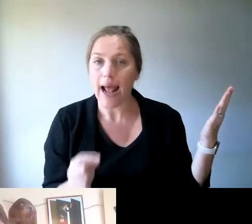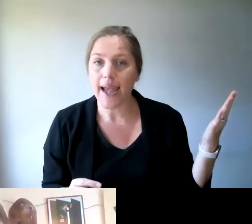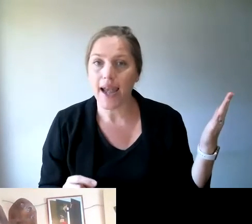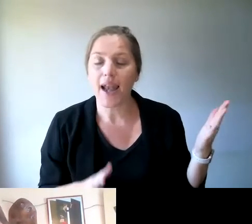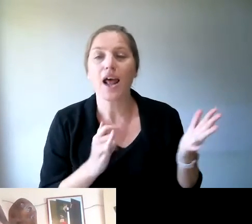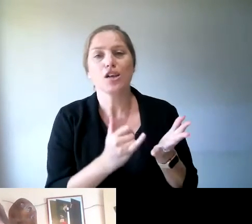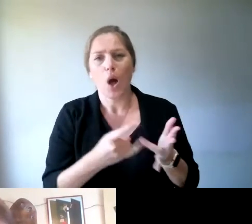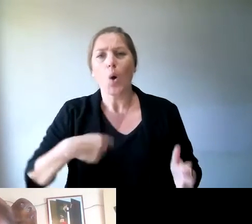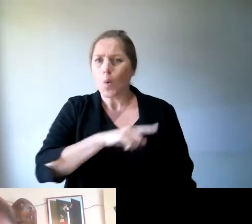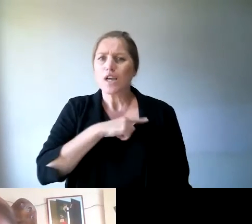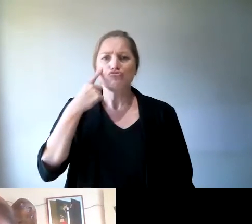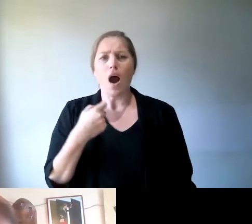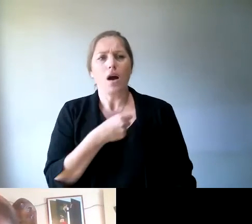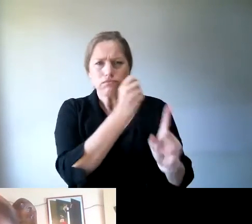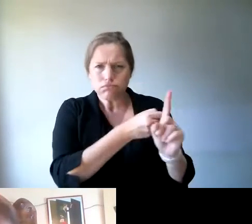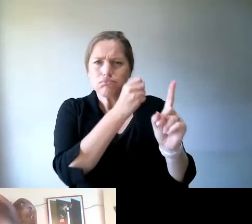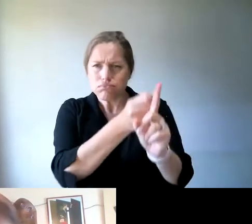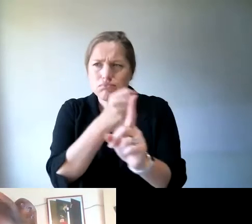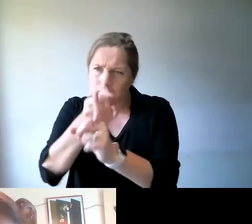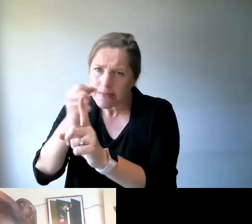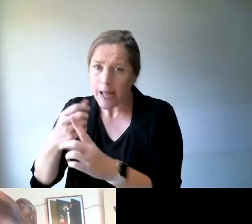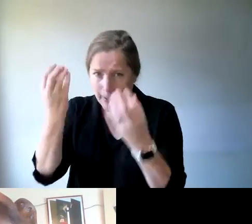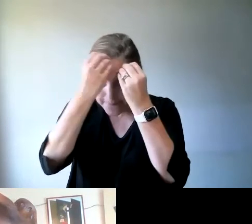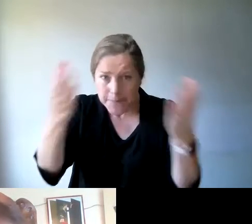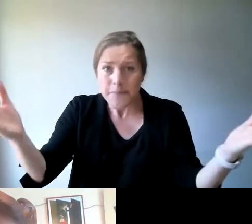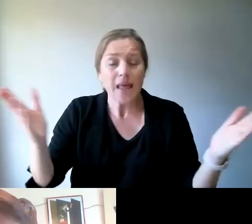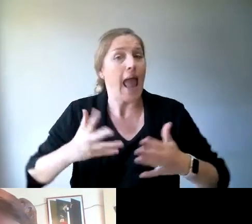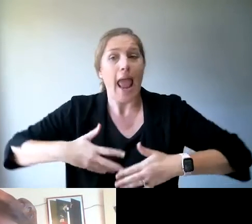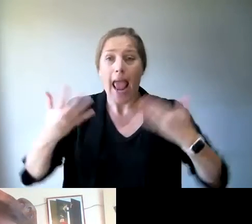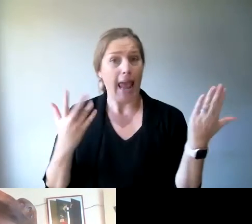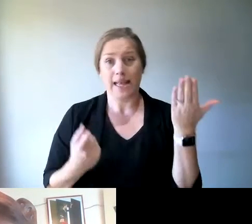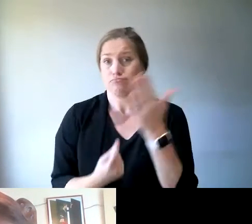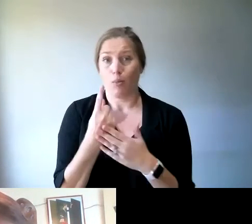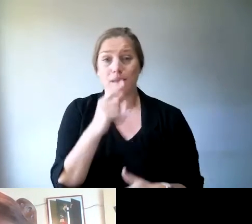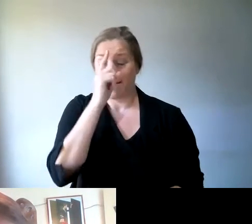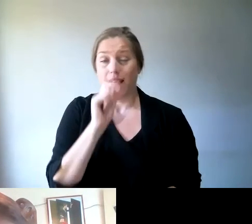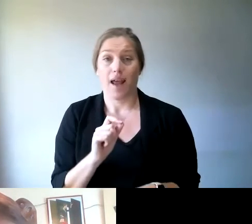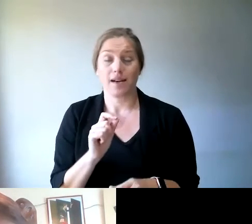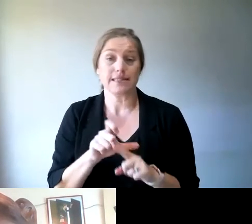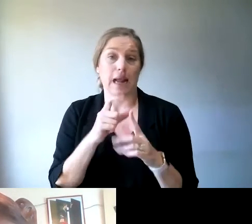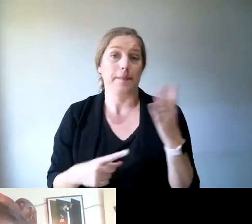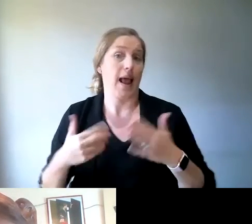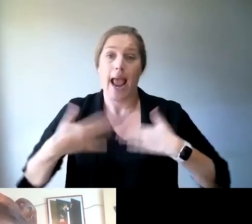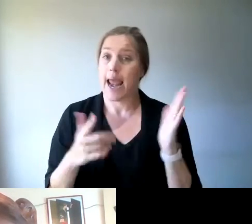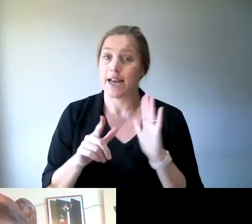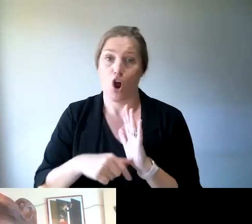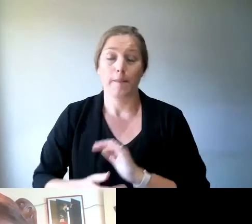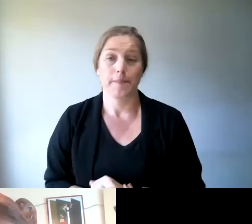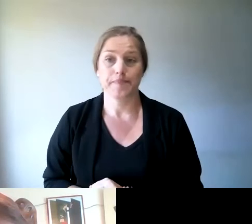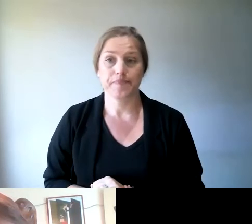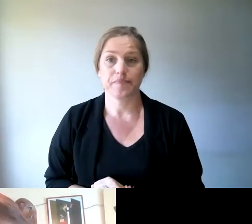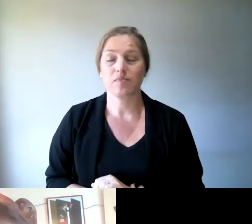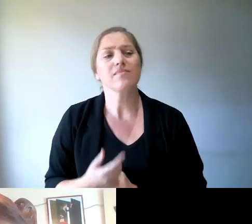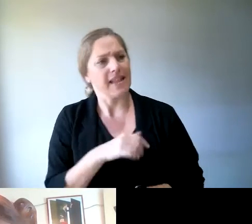them that it can come any time. Well, I've always been told there's two groups of people in this world. There's those that have a